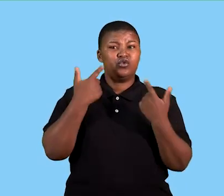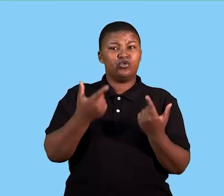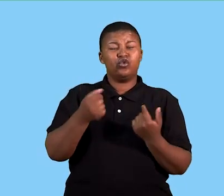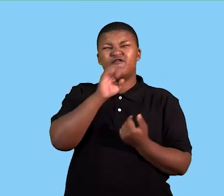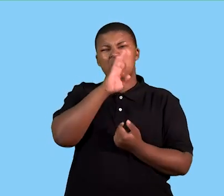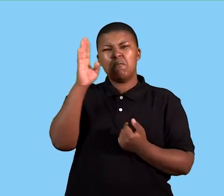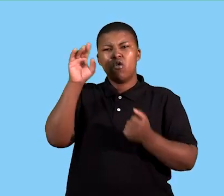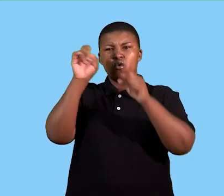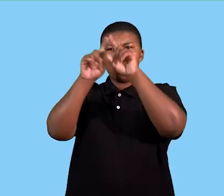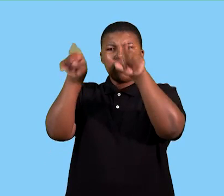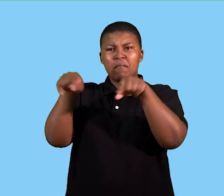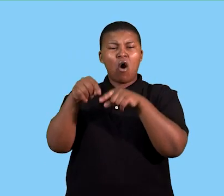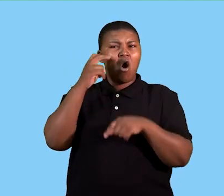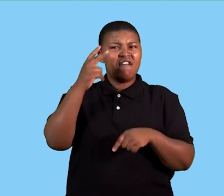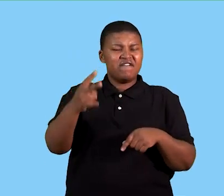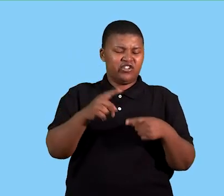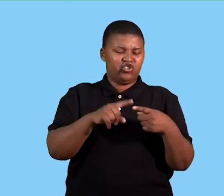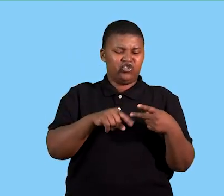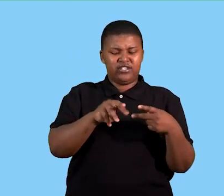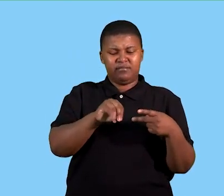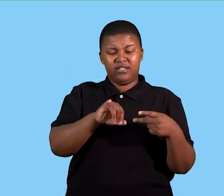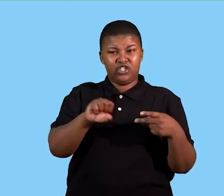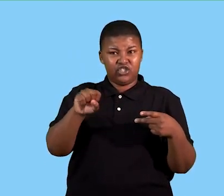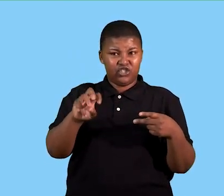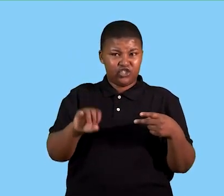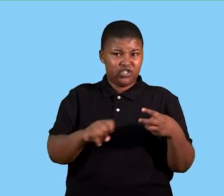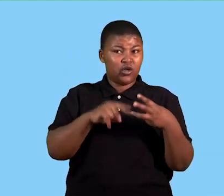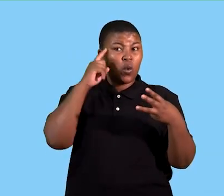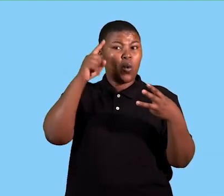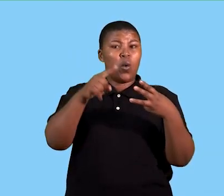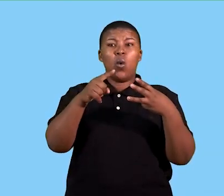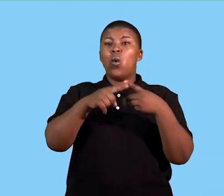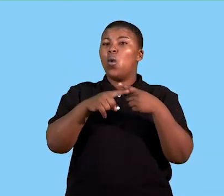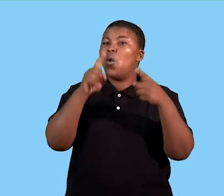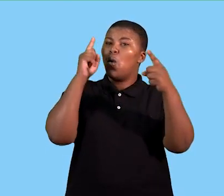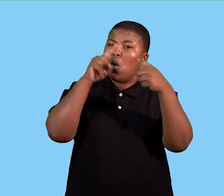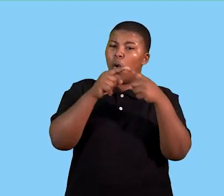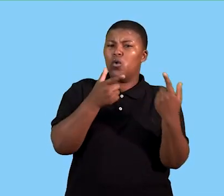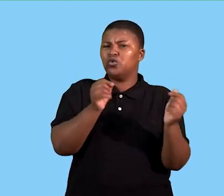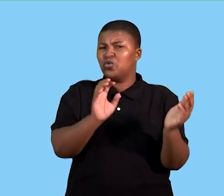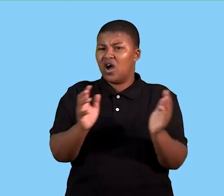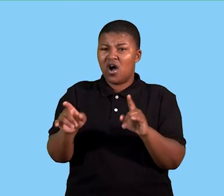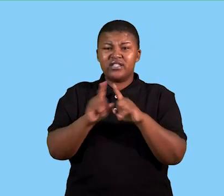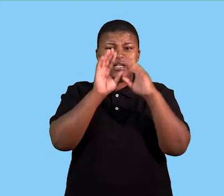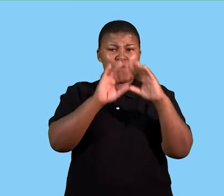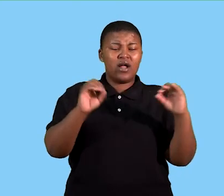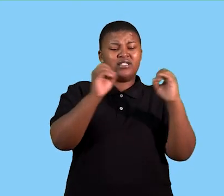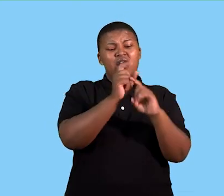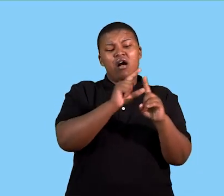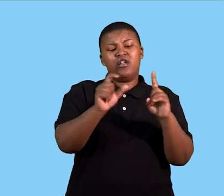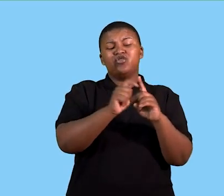in the blue block. That is the vision, mission, statements, goals and objectives, and as well as the organizational